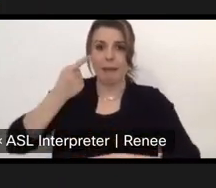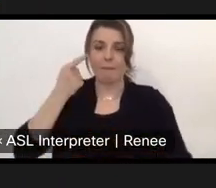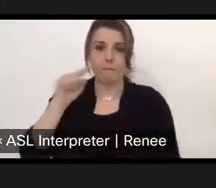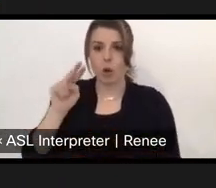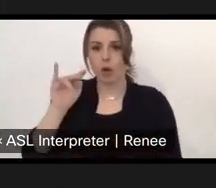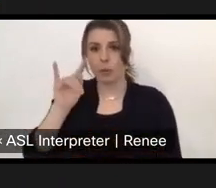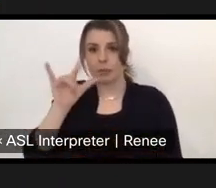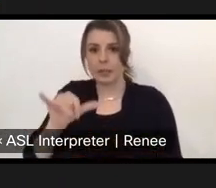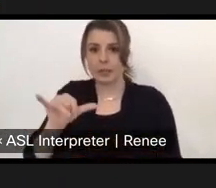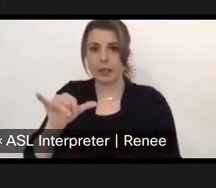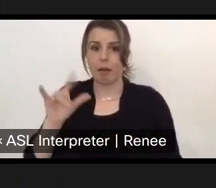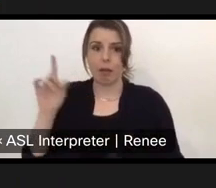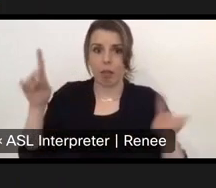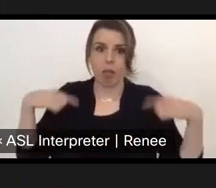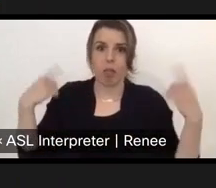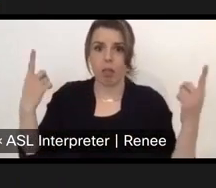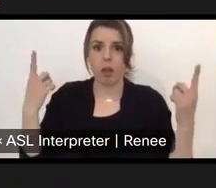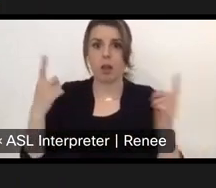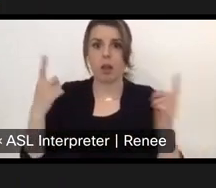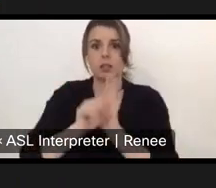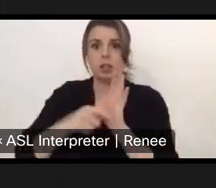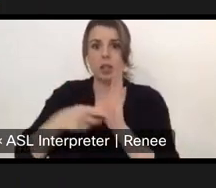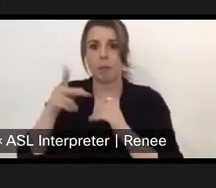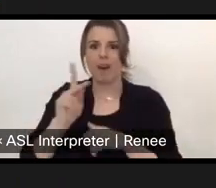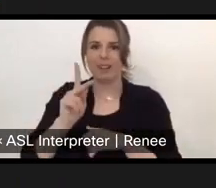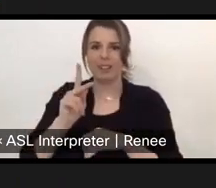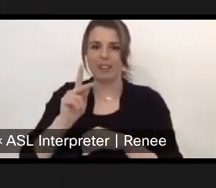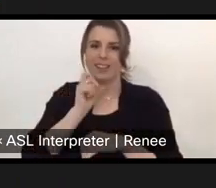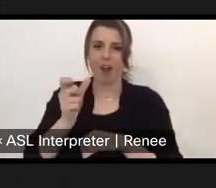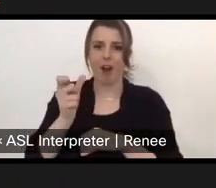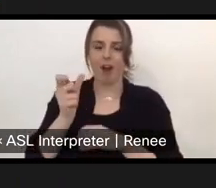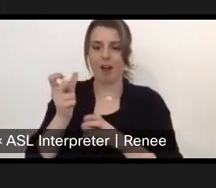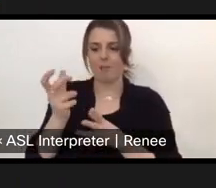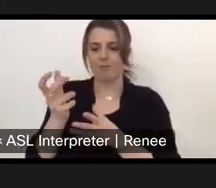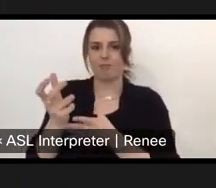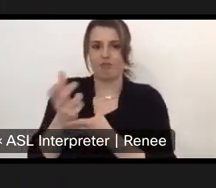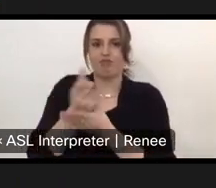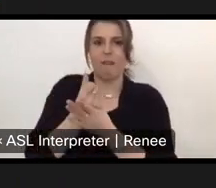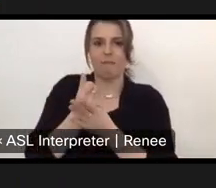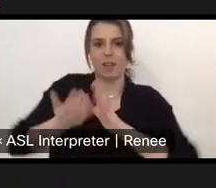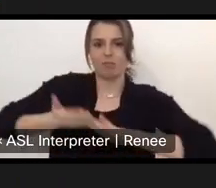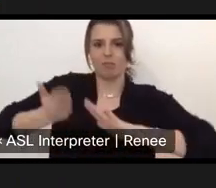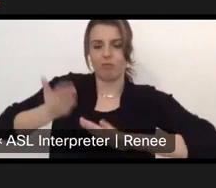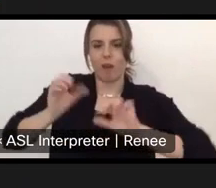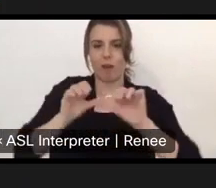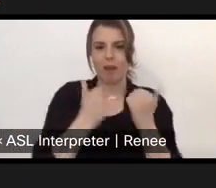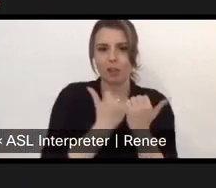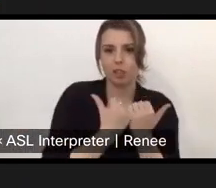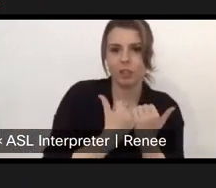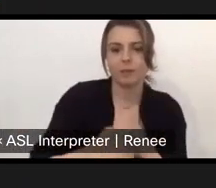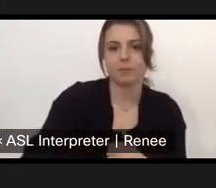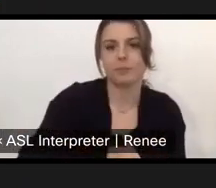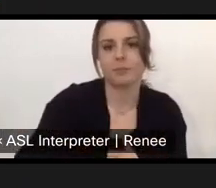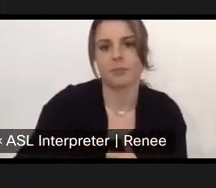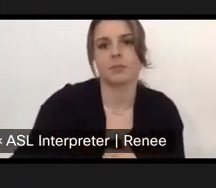State parks is a is not a profit generating entity. Second highest cost for 3 nights of camping